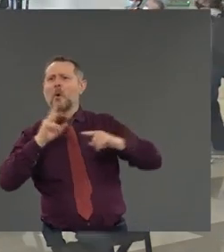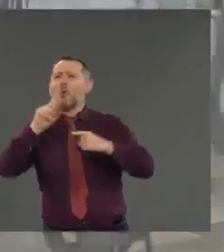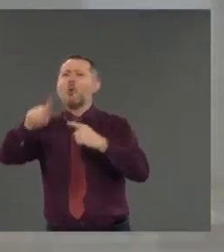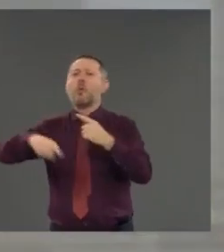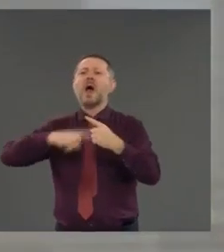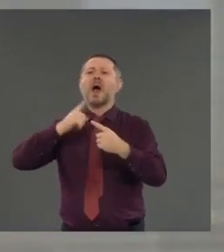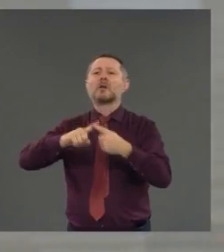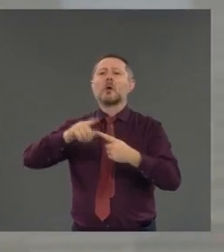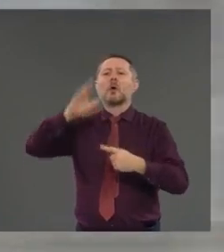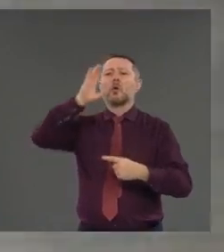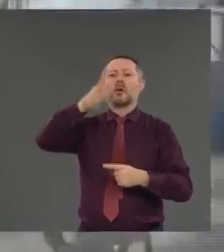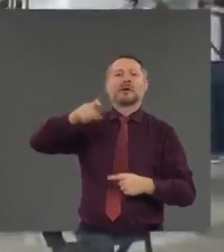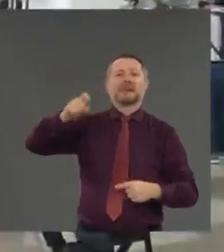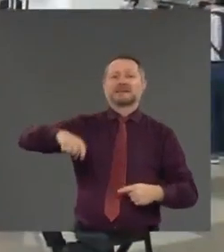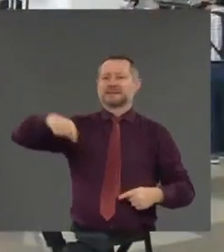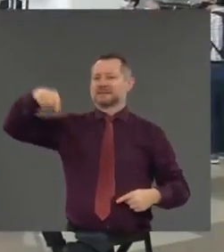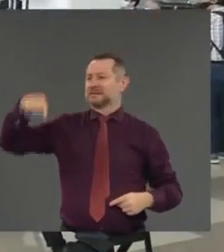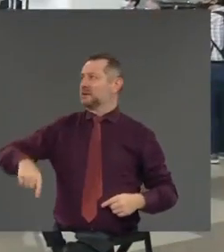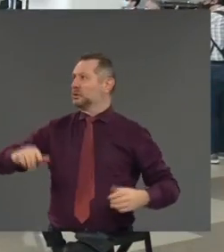The, the, the, uh,